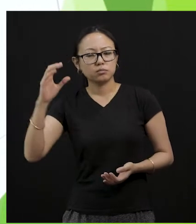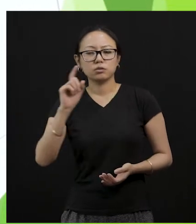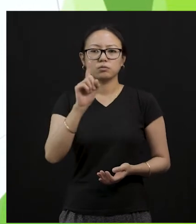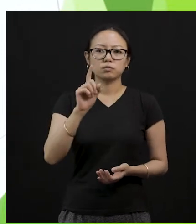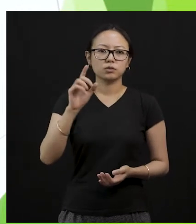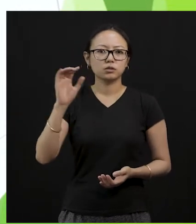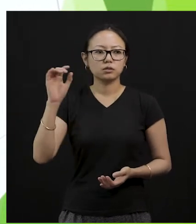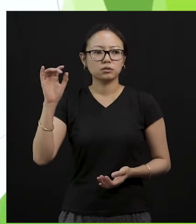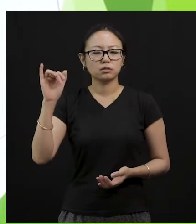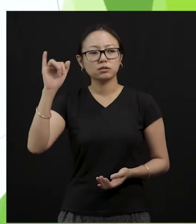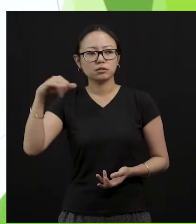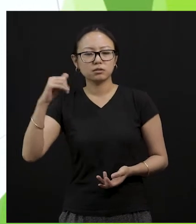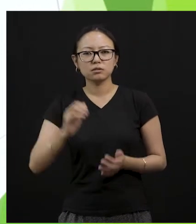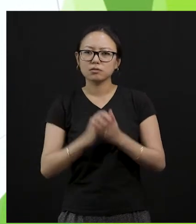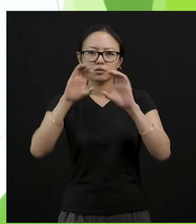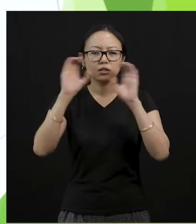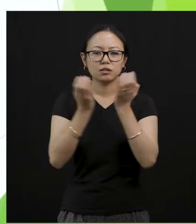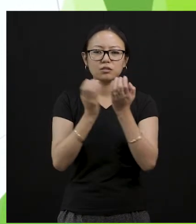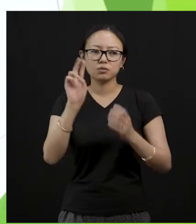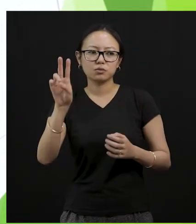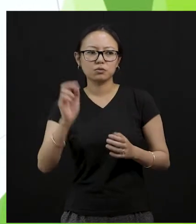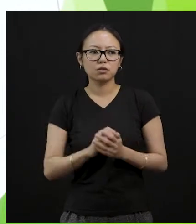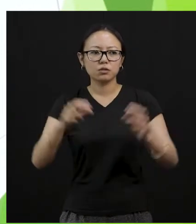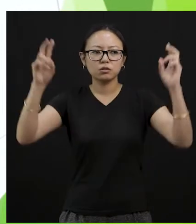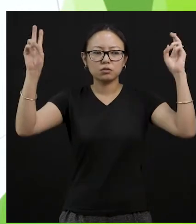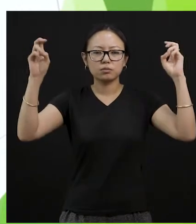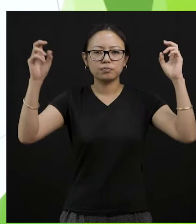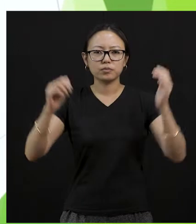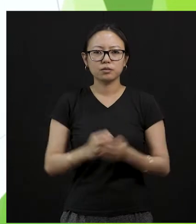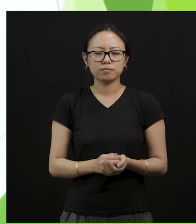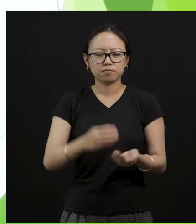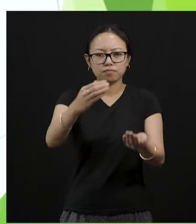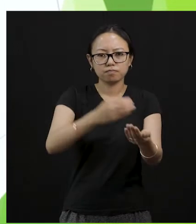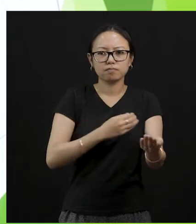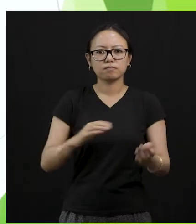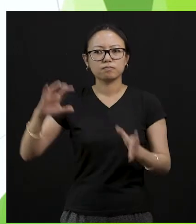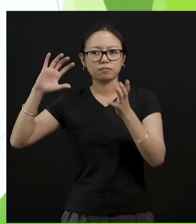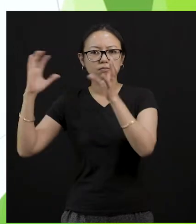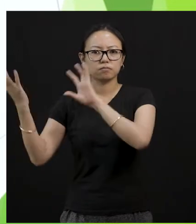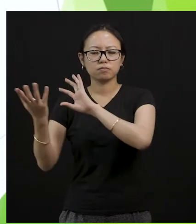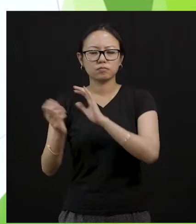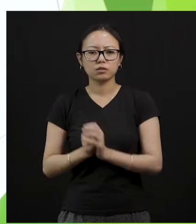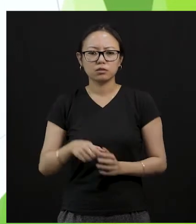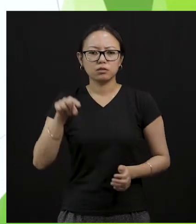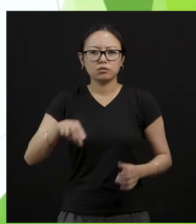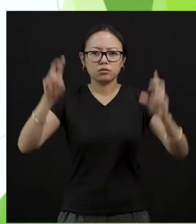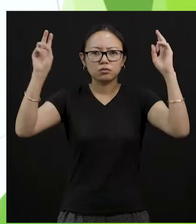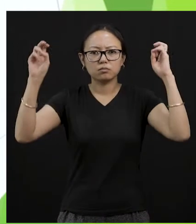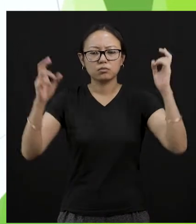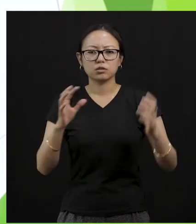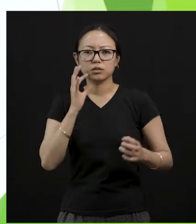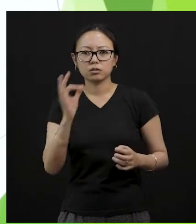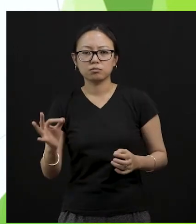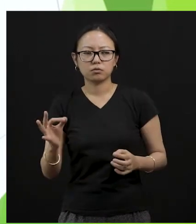is about save the earth planet. Now this topic is very important for you all to learn. This topic is also